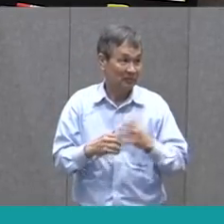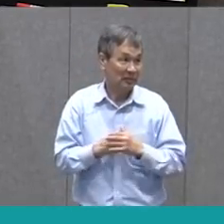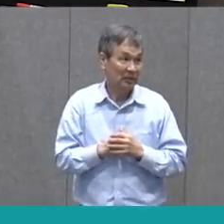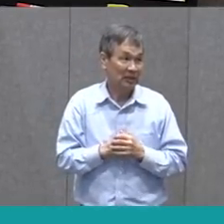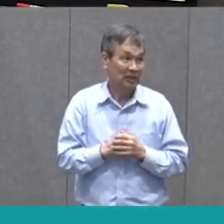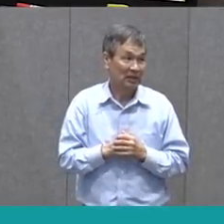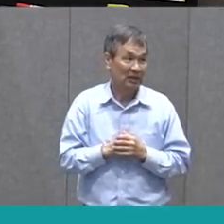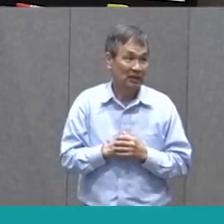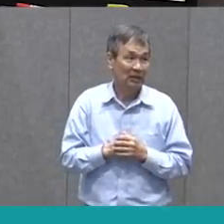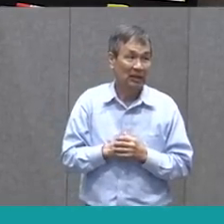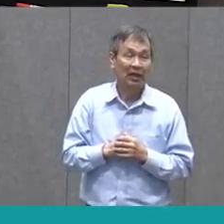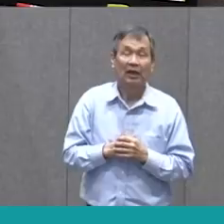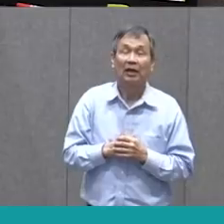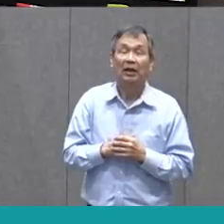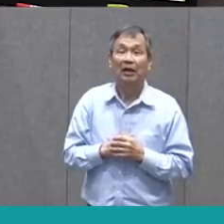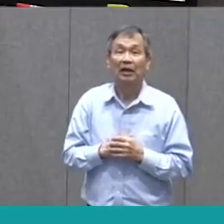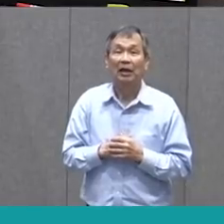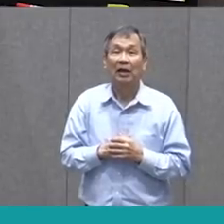can you read it?